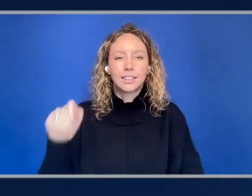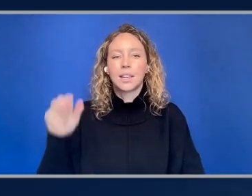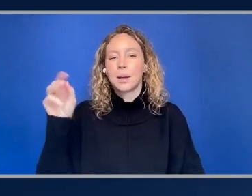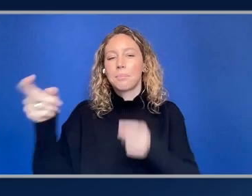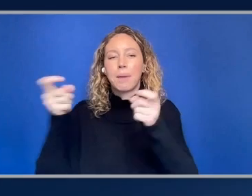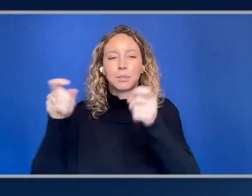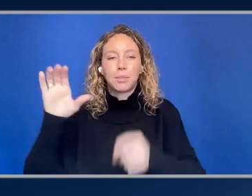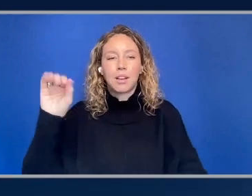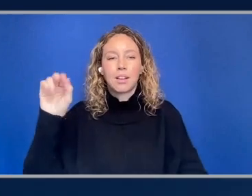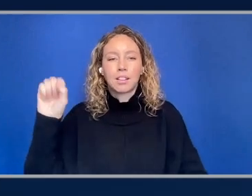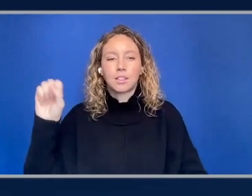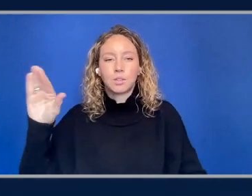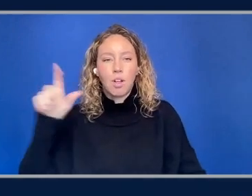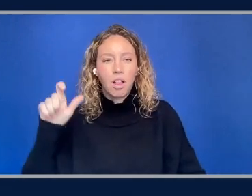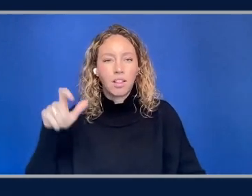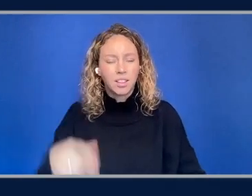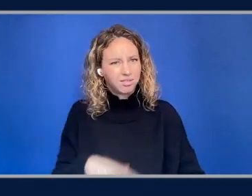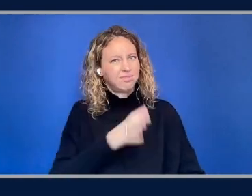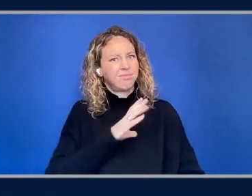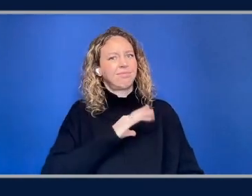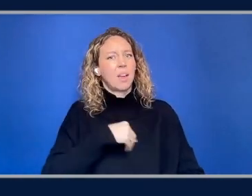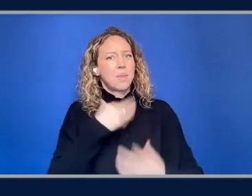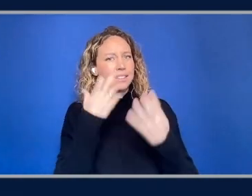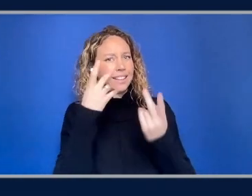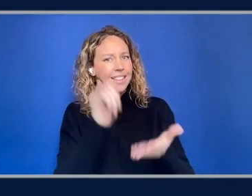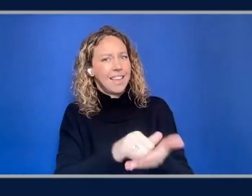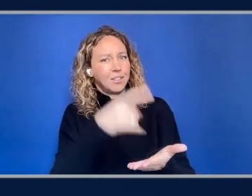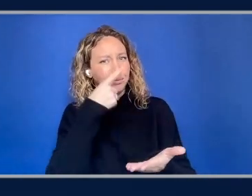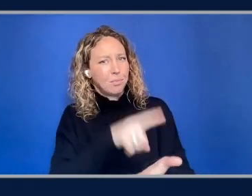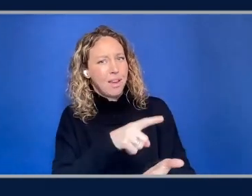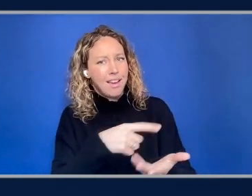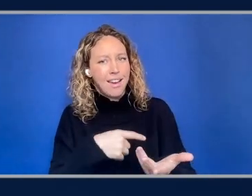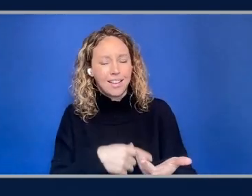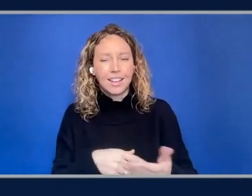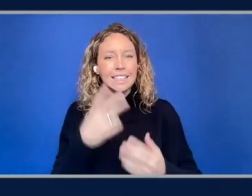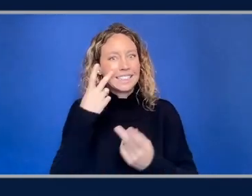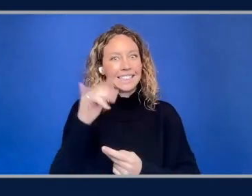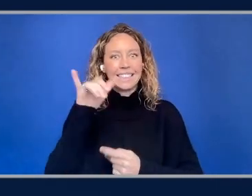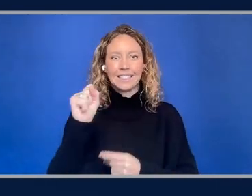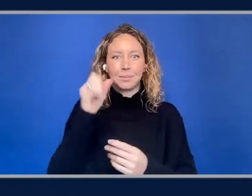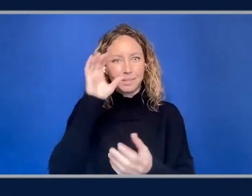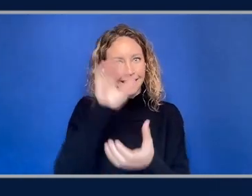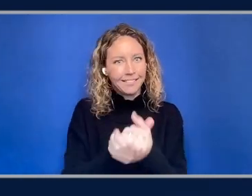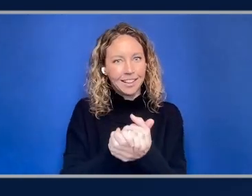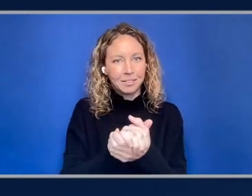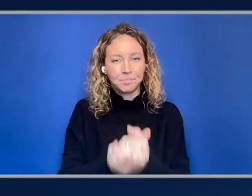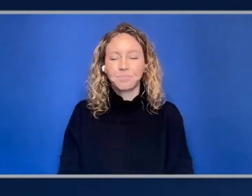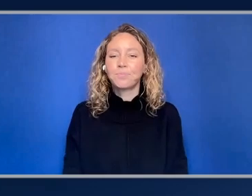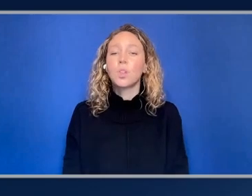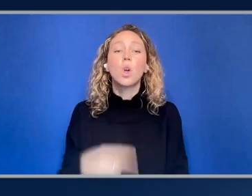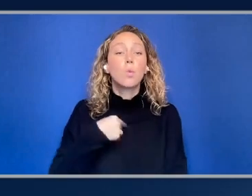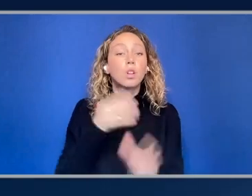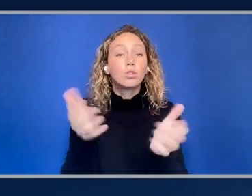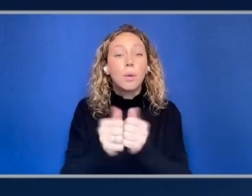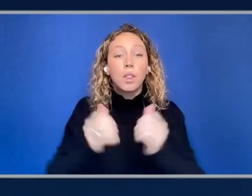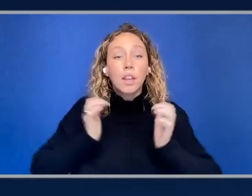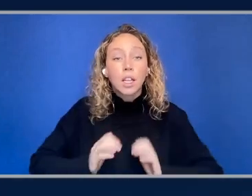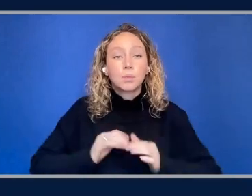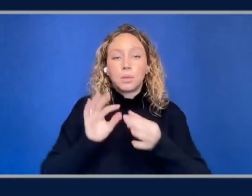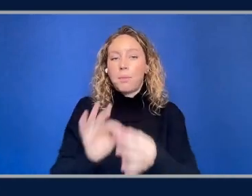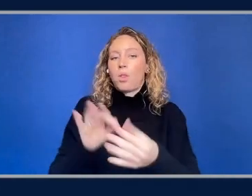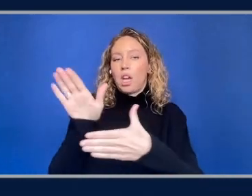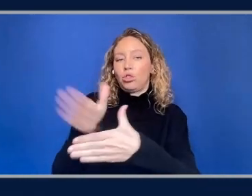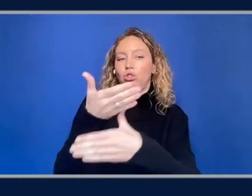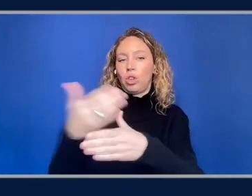you? Seeing is believing. Yeah. And what's interesting is we usually talk to customers, I'm sure you do too, about the shared responsibility model.